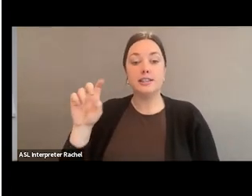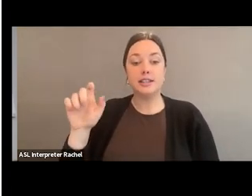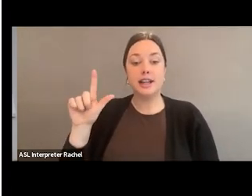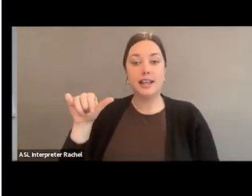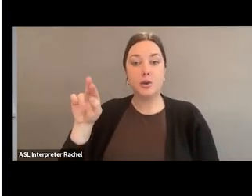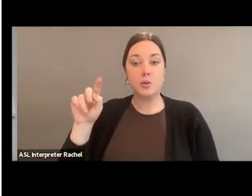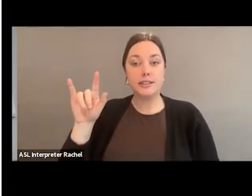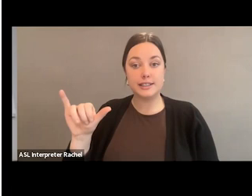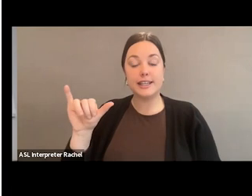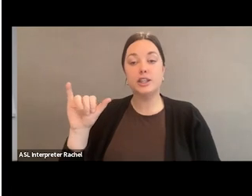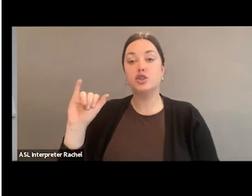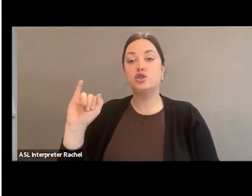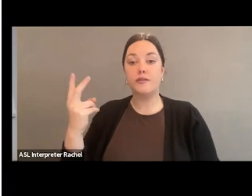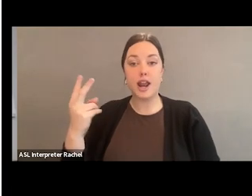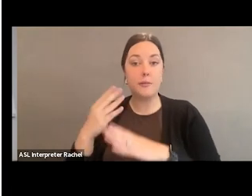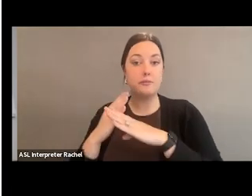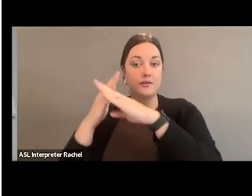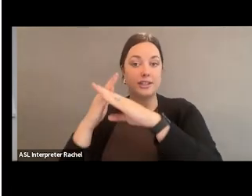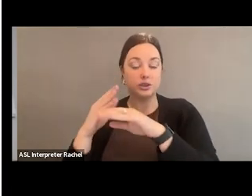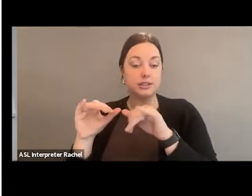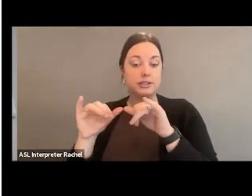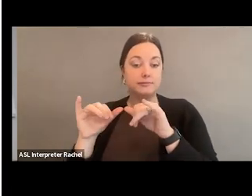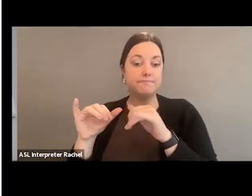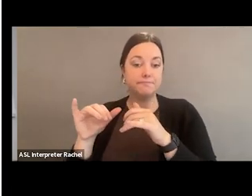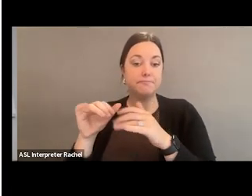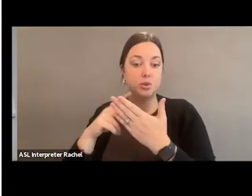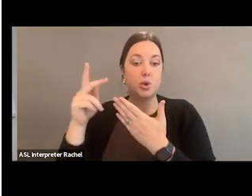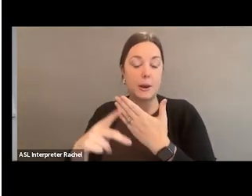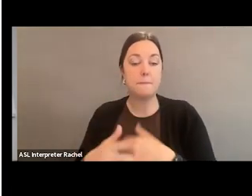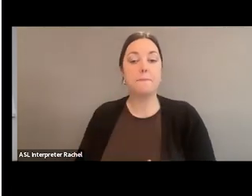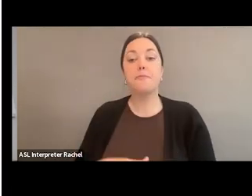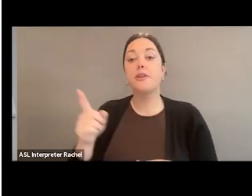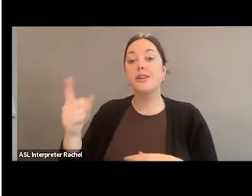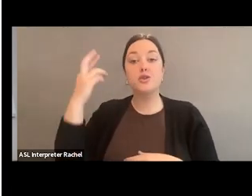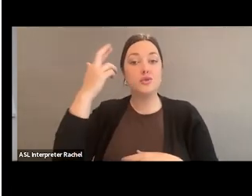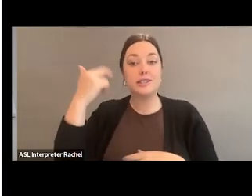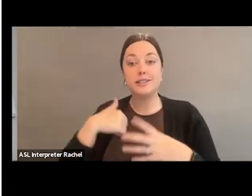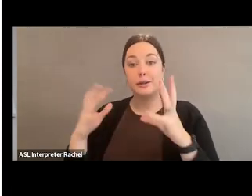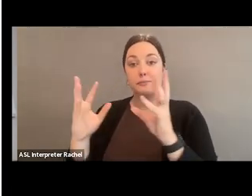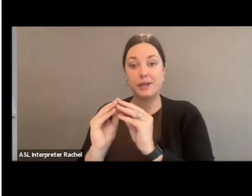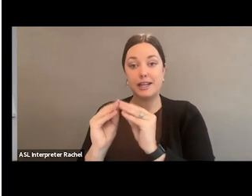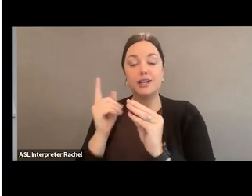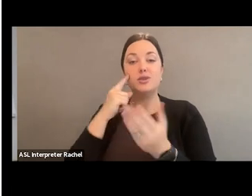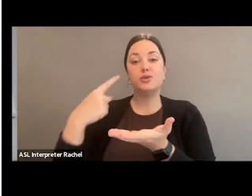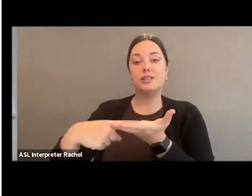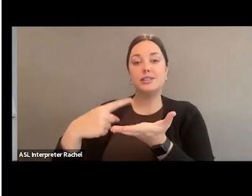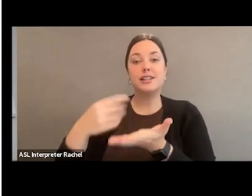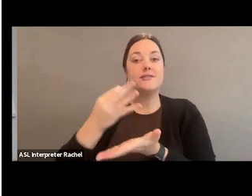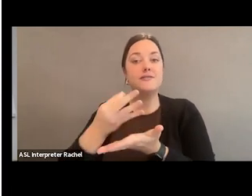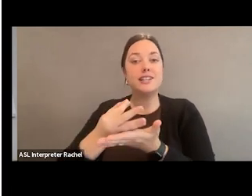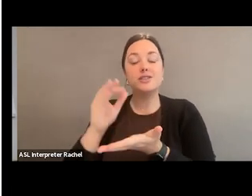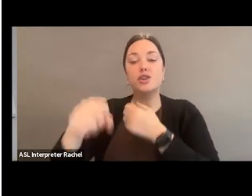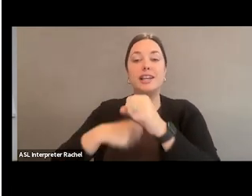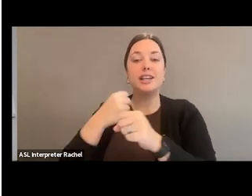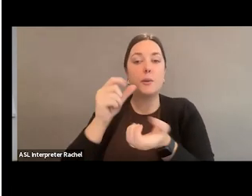Prevention. And really, the purpose of this meeting was to discuss fiscal year 23 appropriations